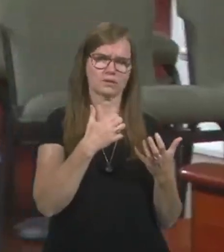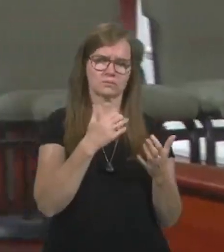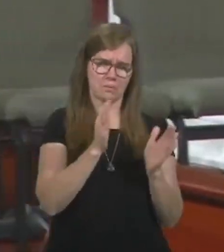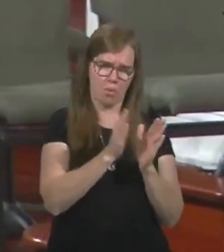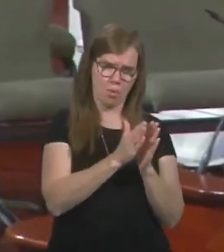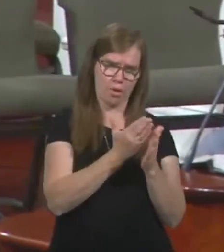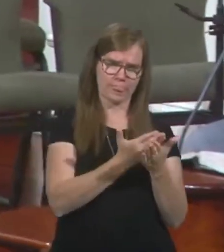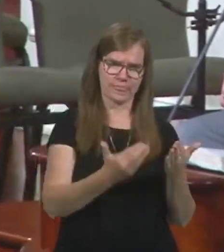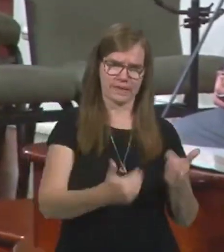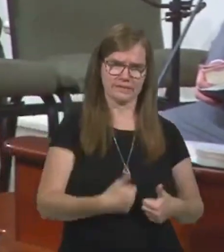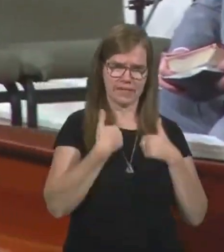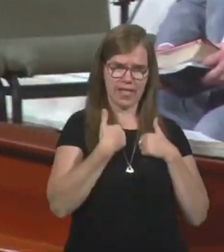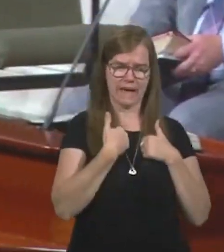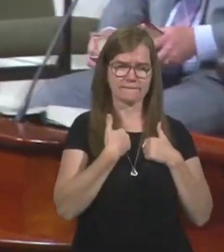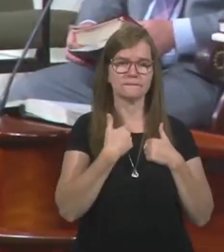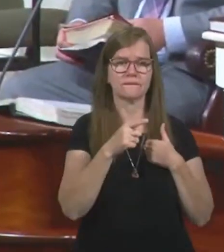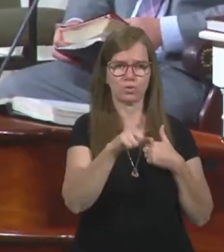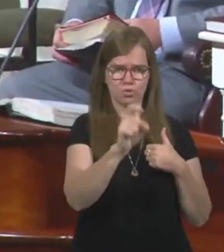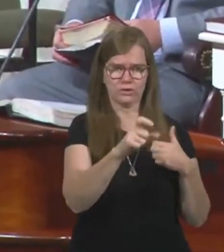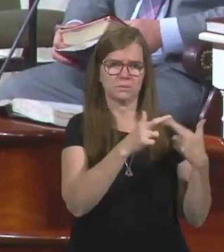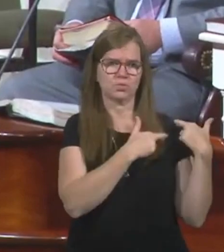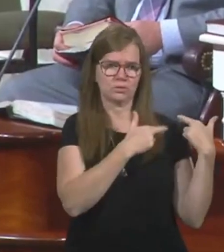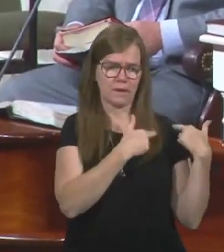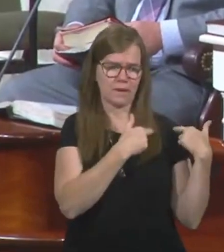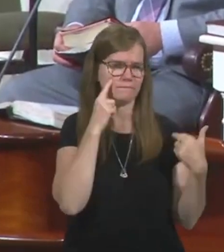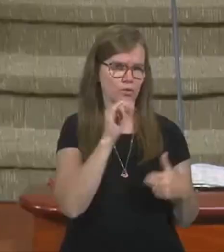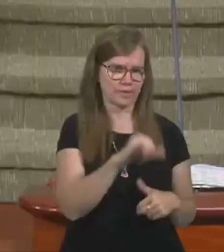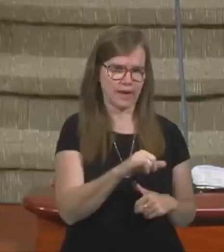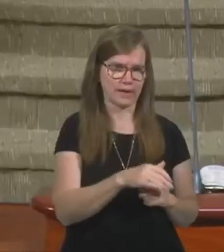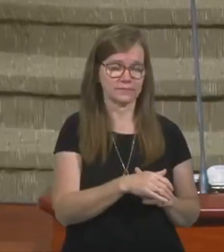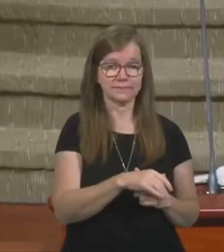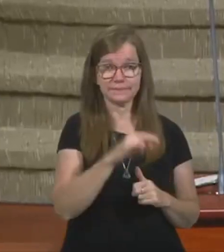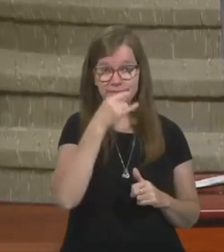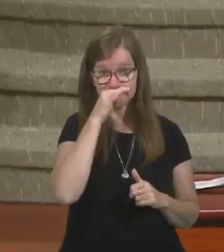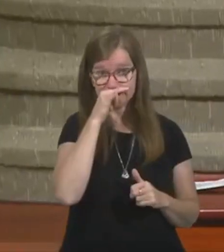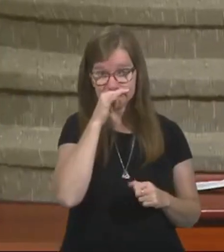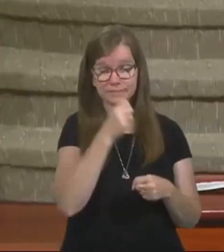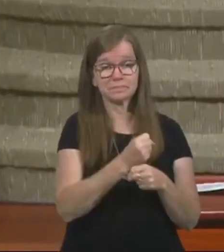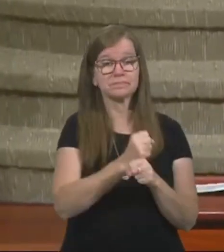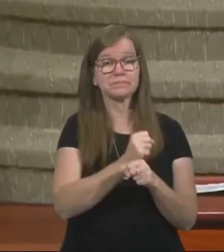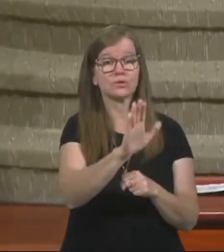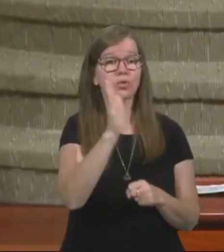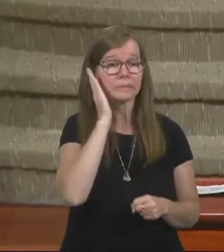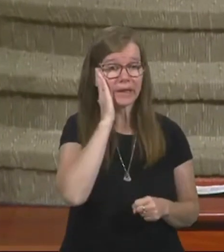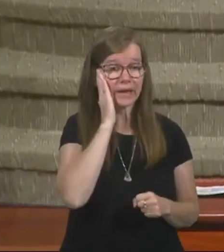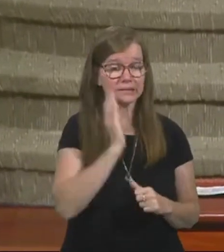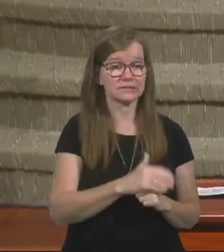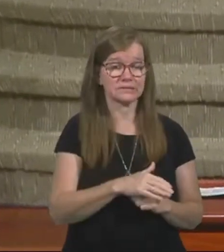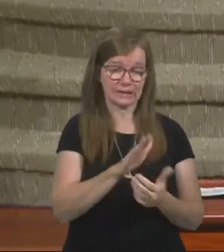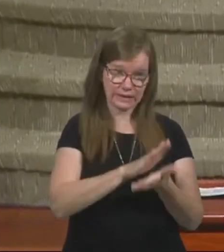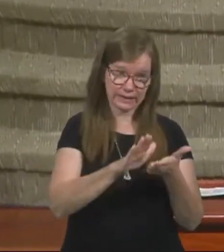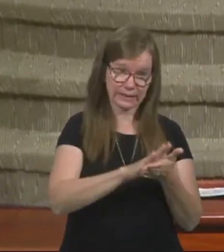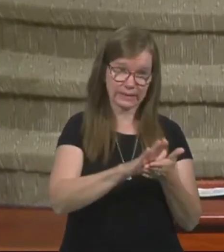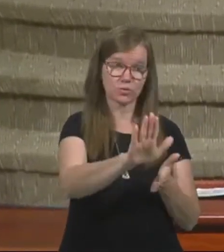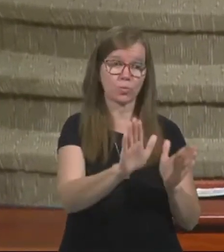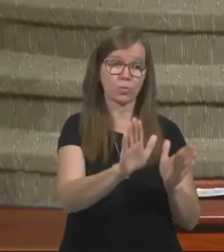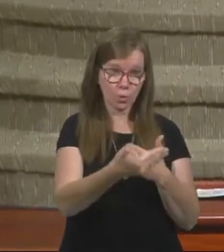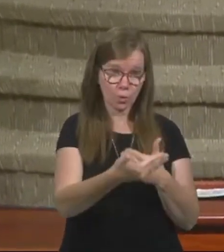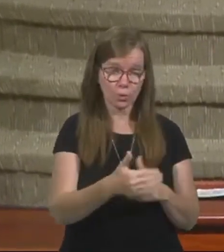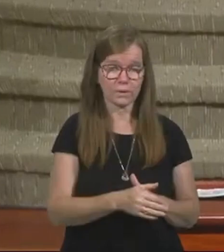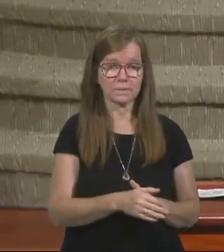minute things of life, you need to be responsible for those. Kids, make your bed. Clean your room.